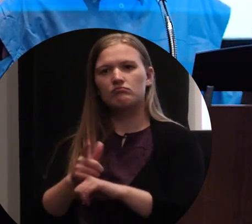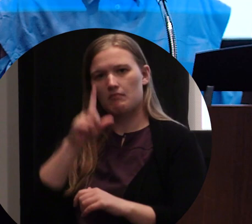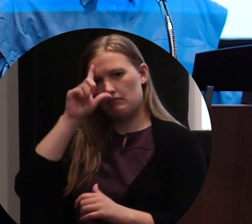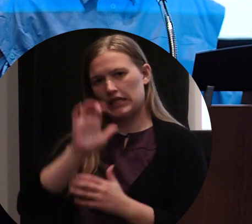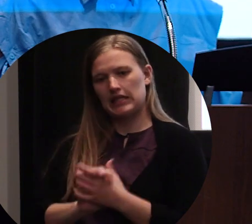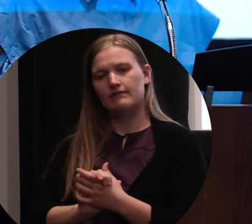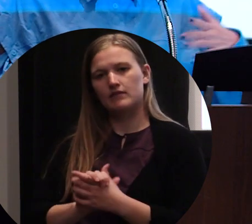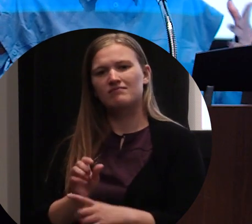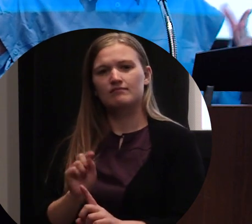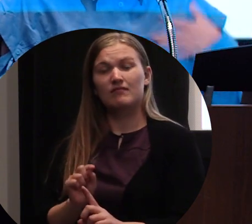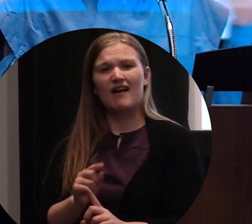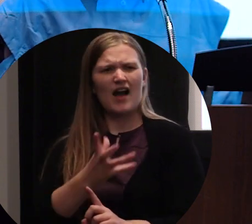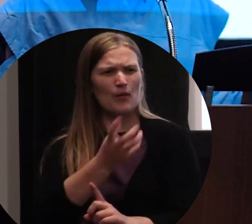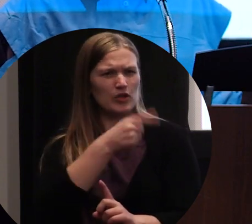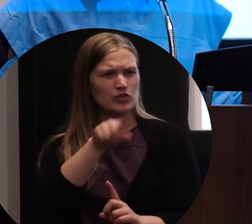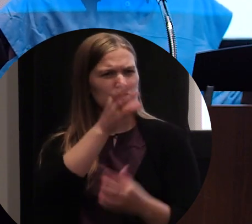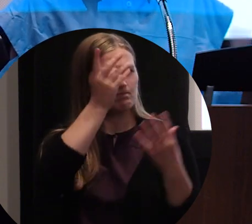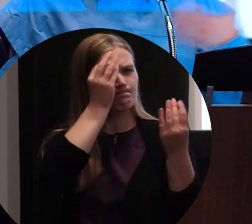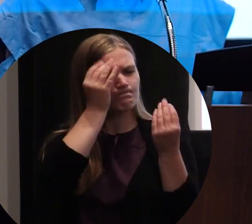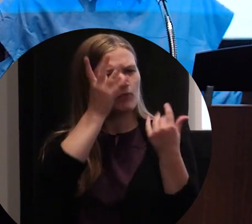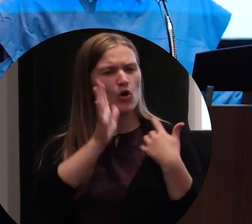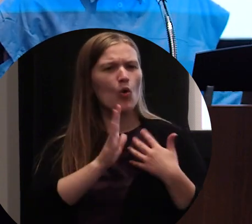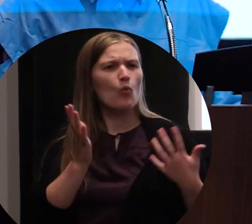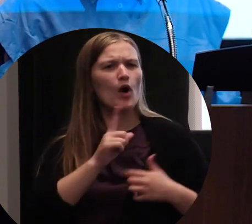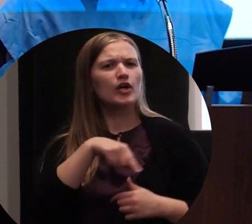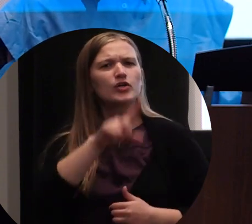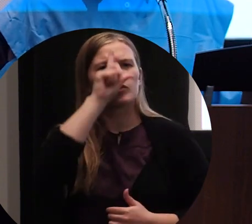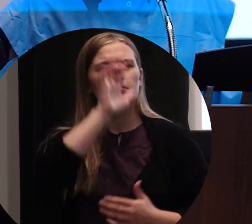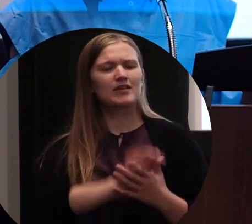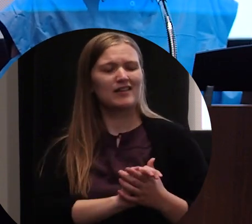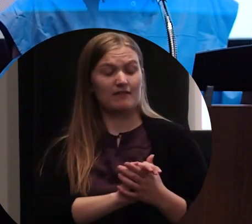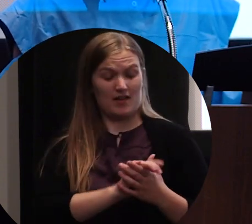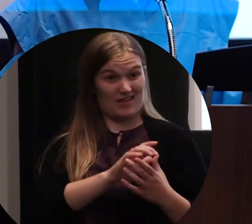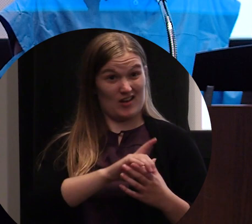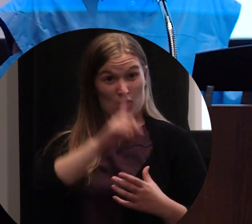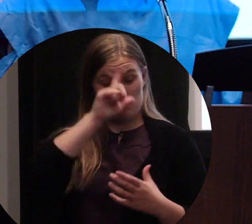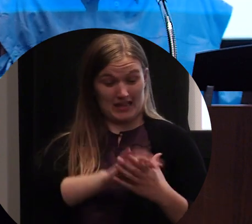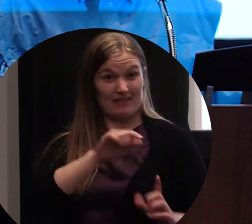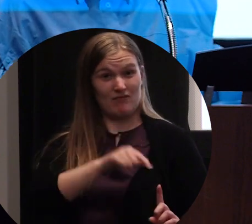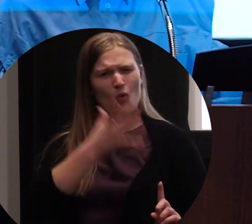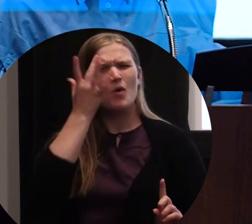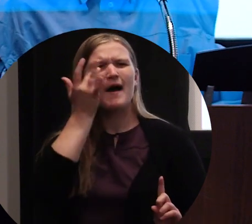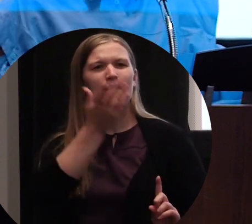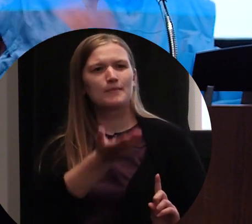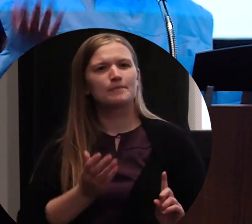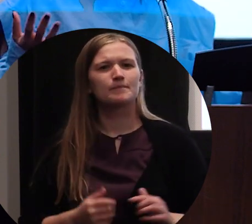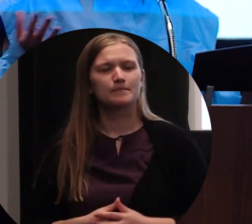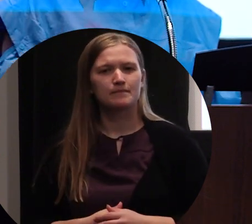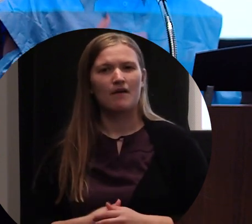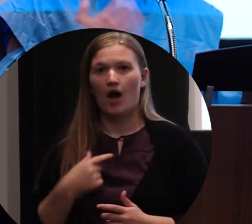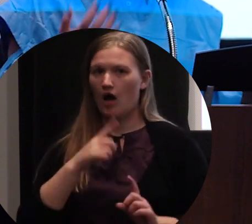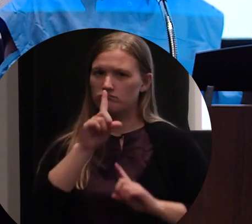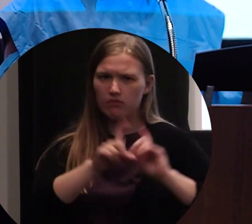I would like for you to take a moment to think about what do you believe and why? This is a question that I asked and I've been